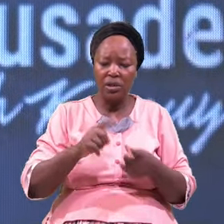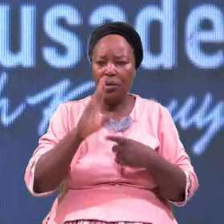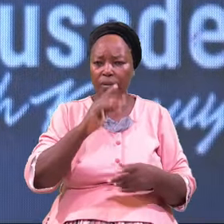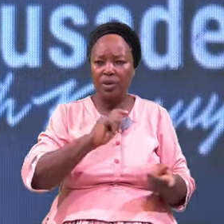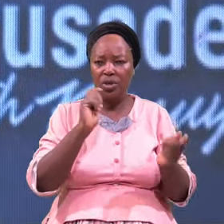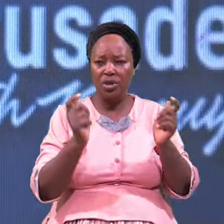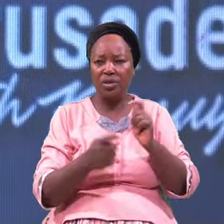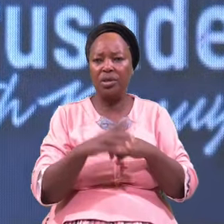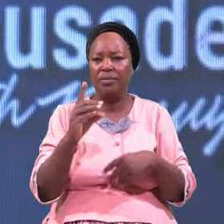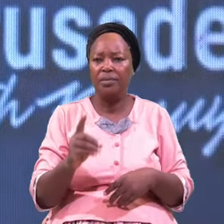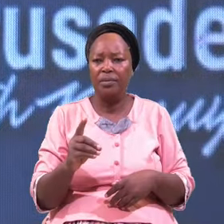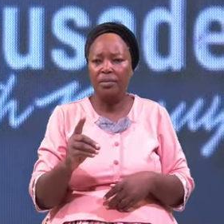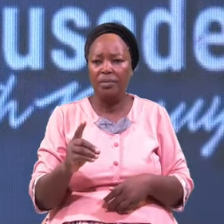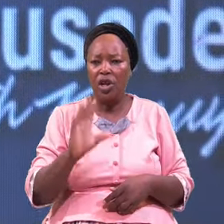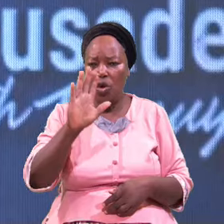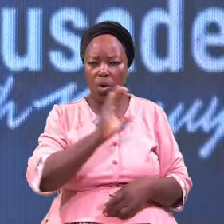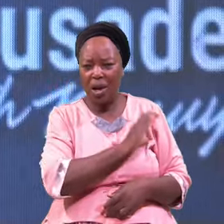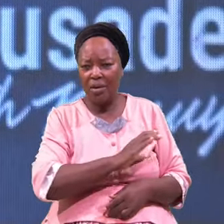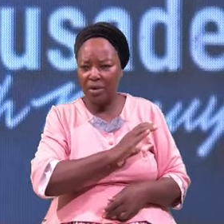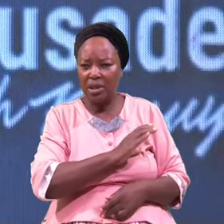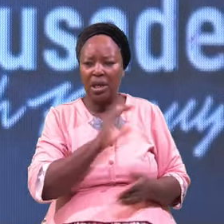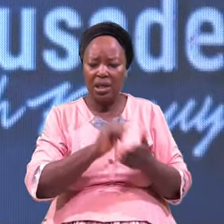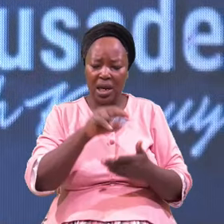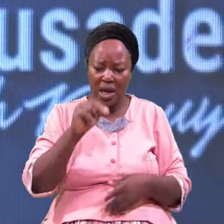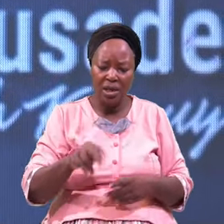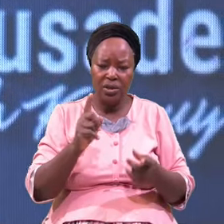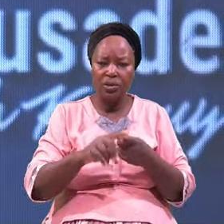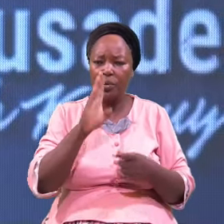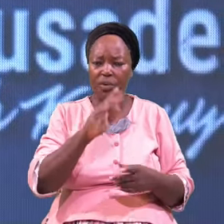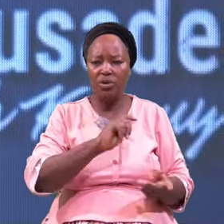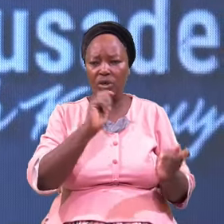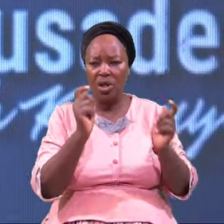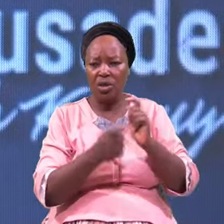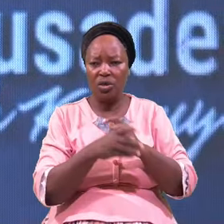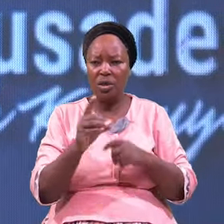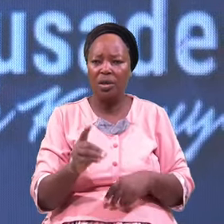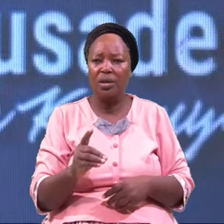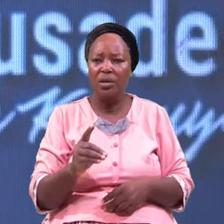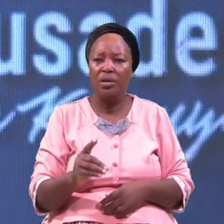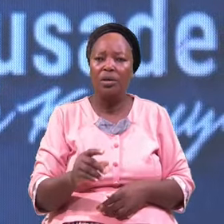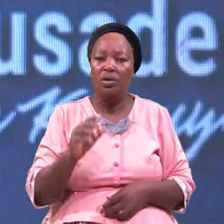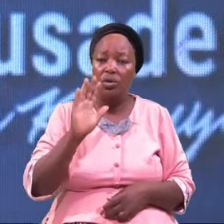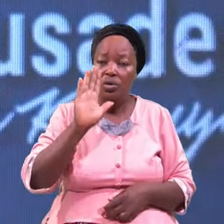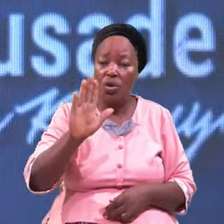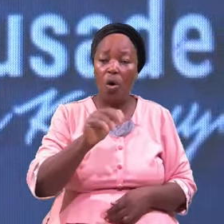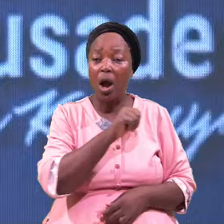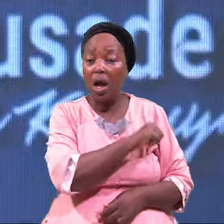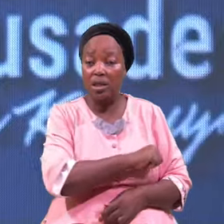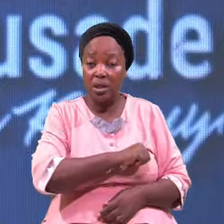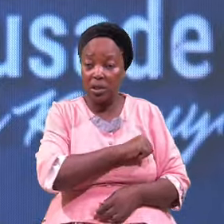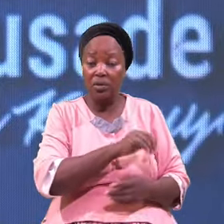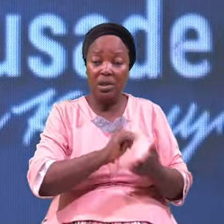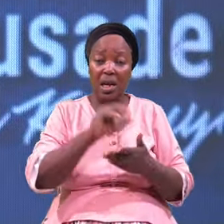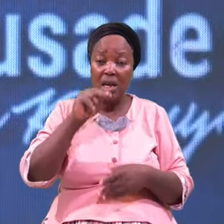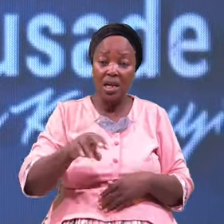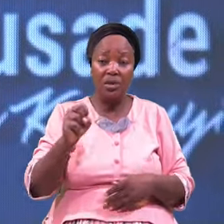Your Character That Needs To Be Changed Your Attitude That Needs